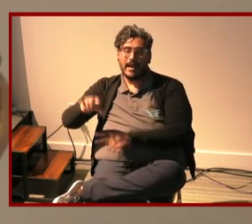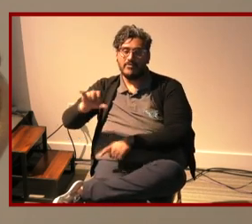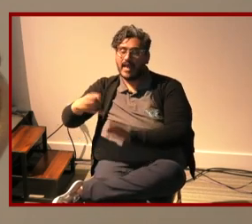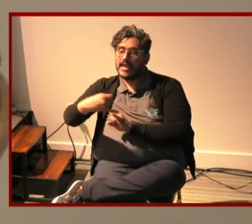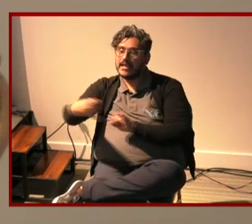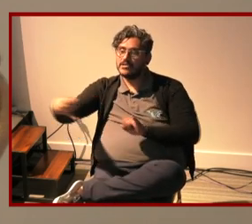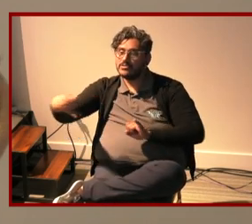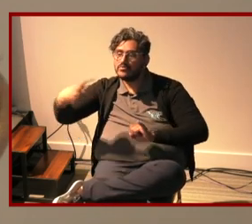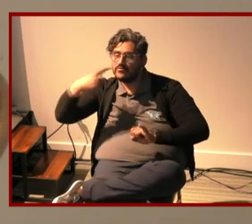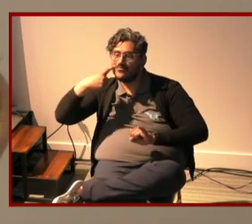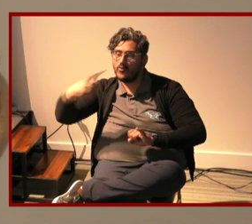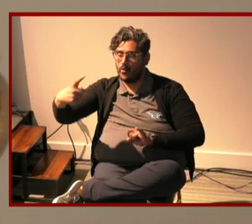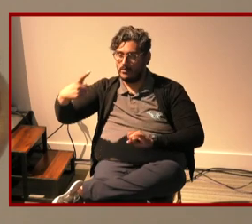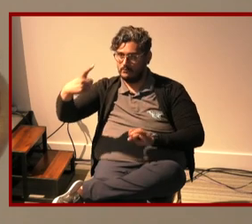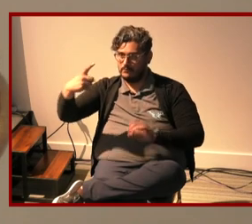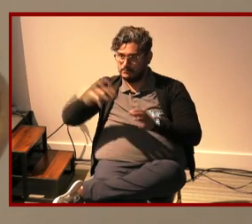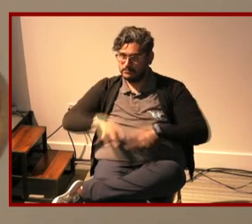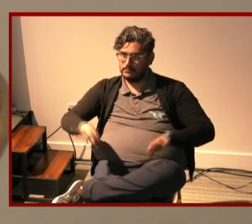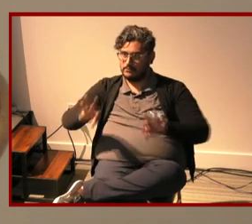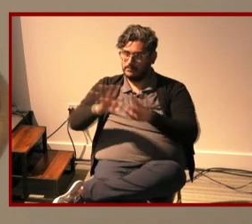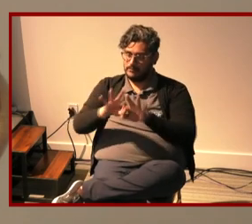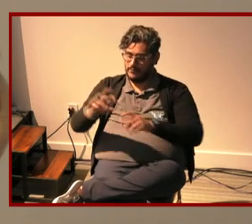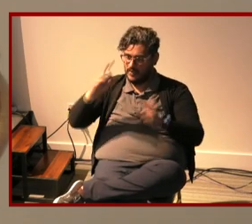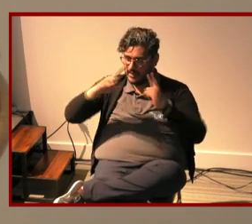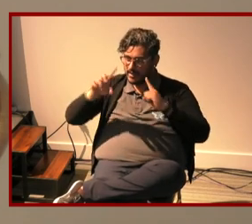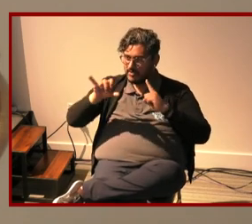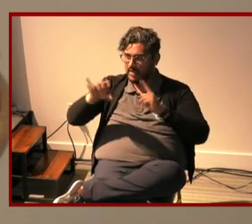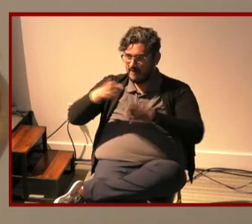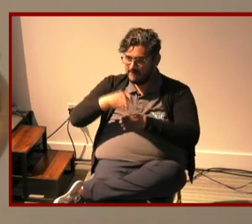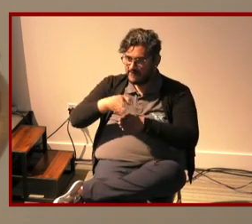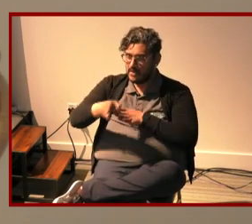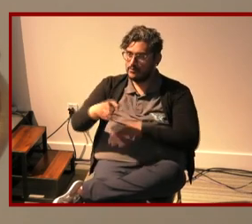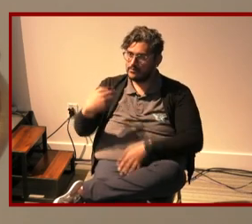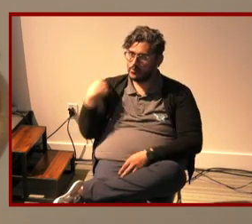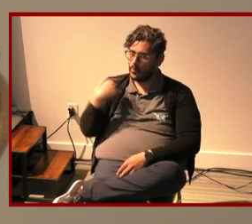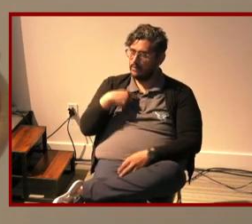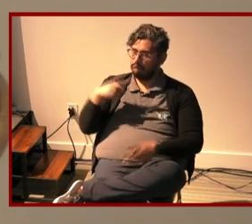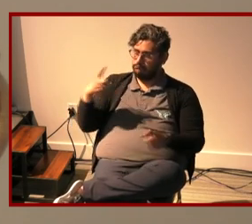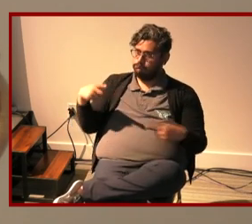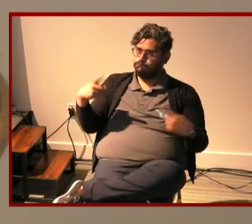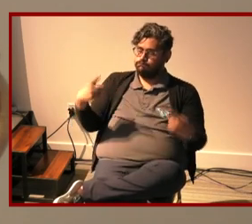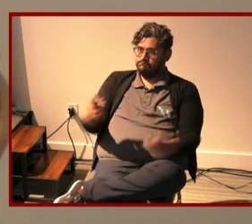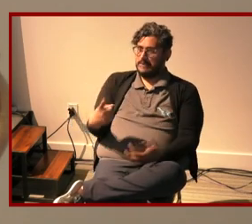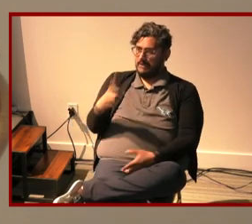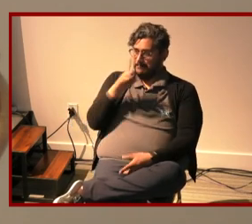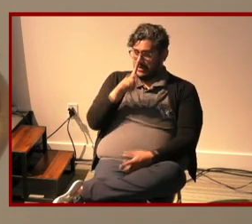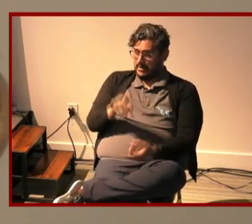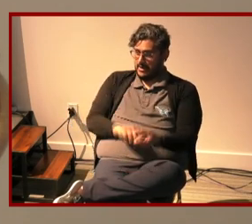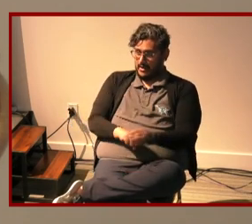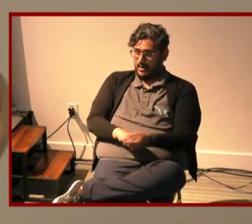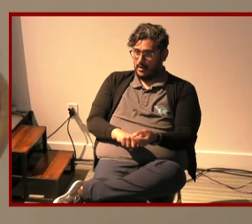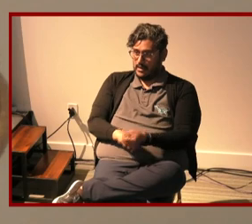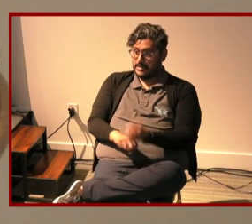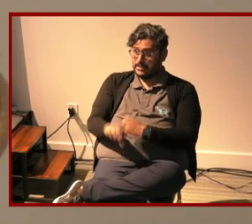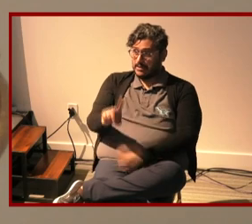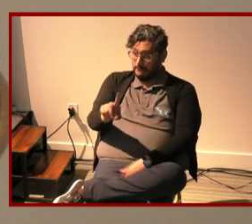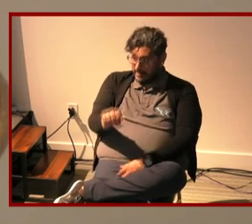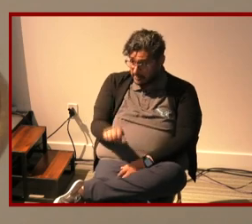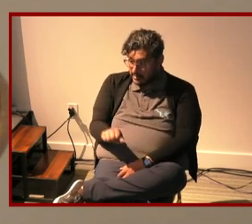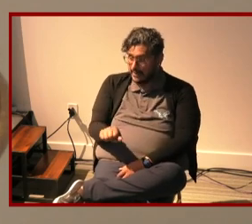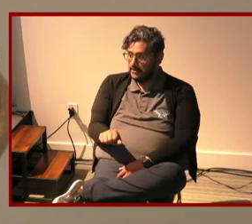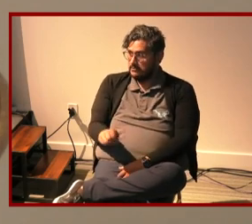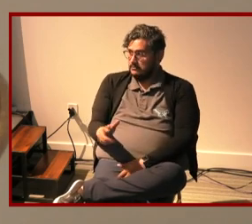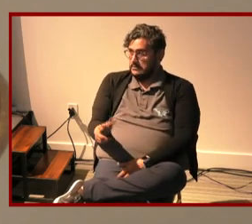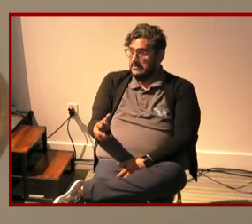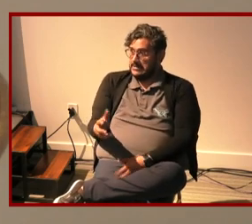studies you know as a field we have historically really been advocating that disability is desirable and